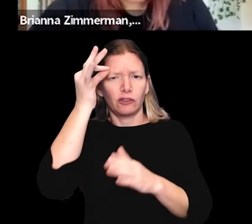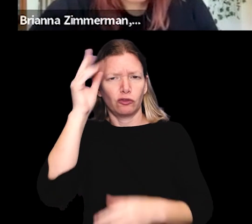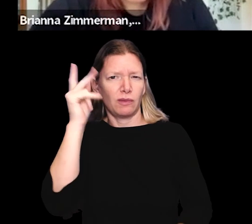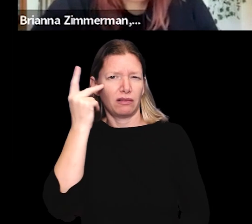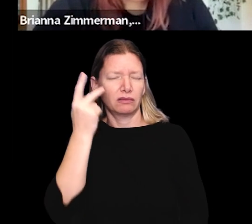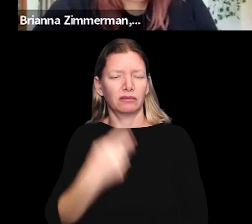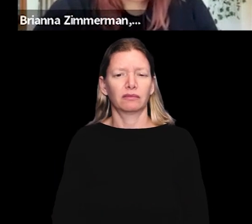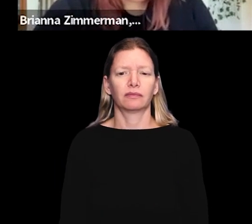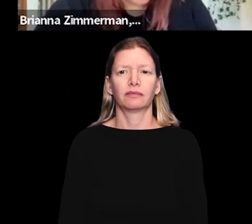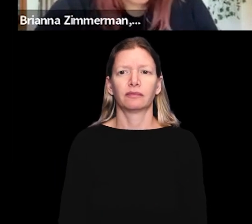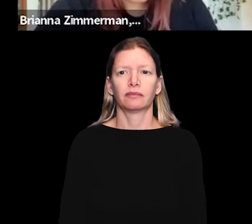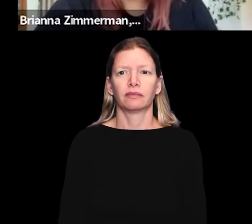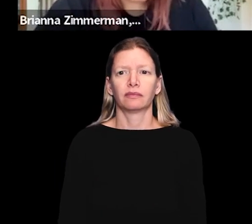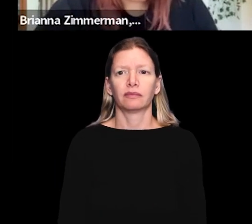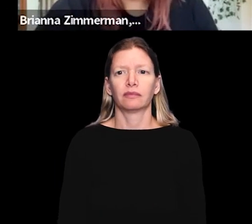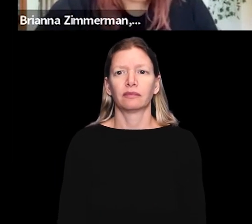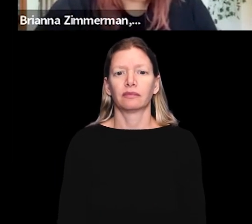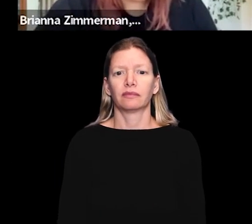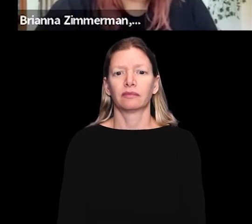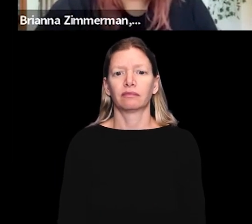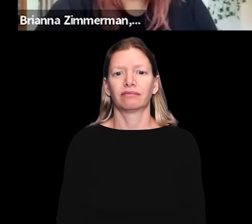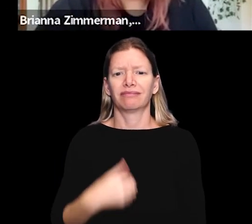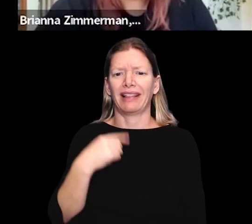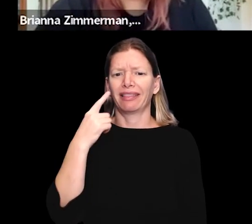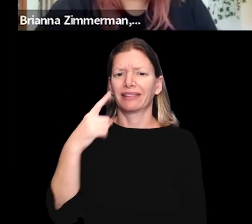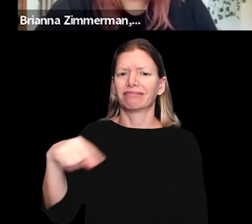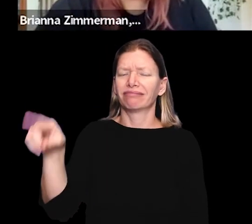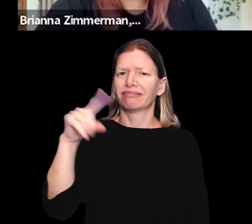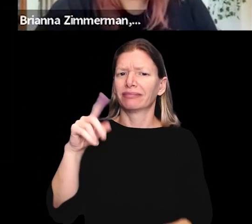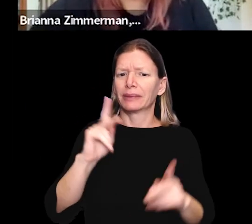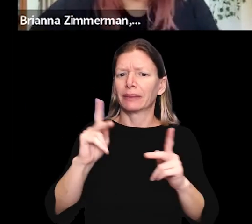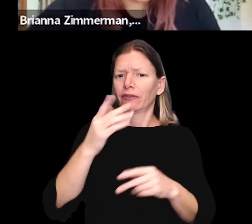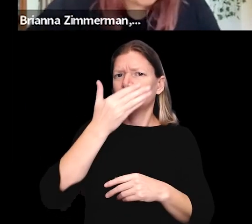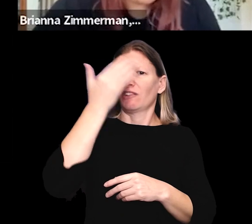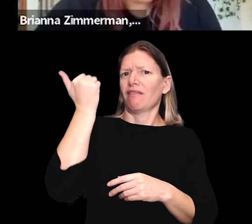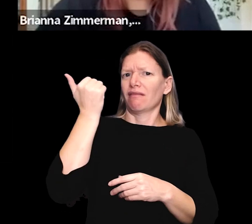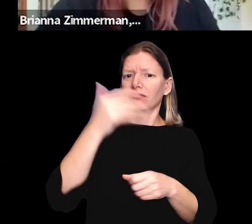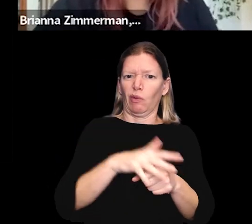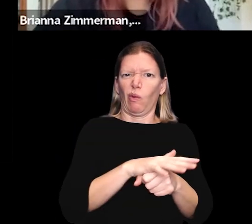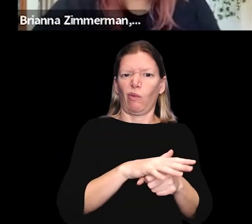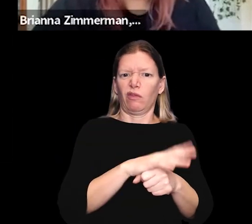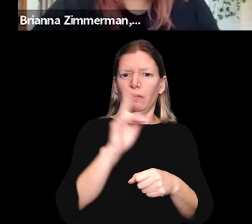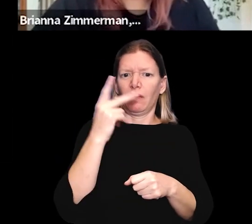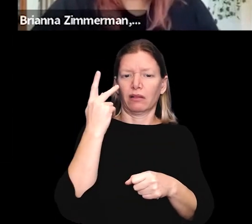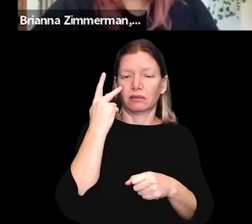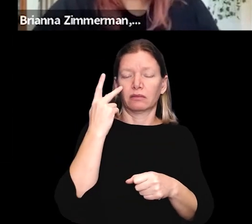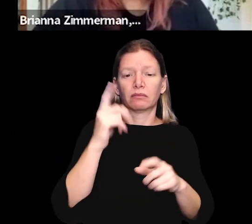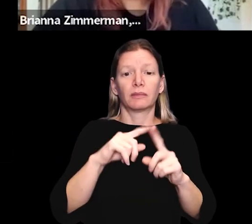engaged in local and state and federal politics. I think a lot of people forget about local politics.